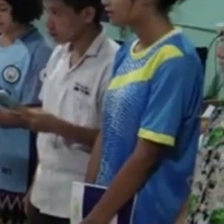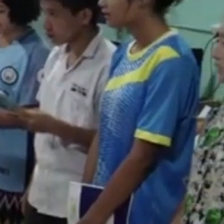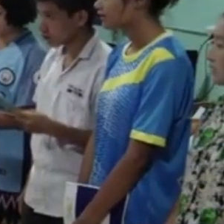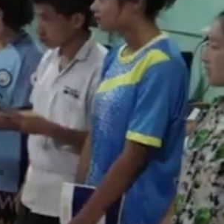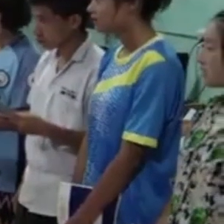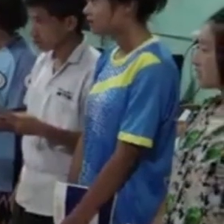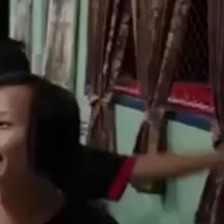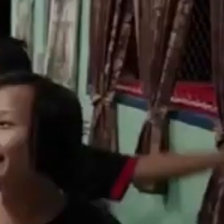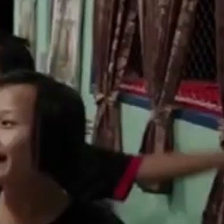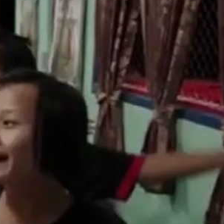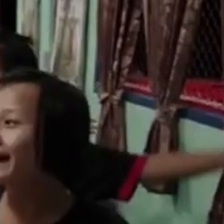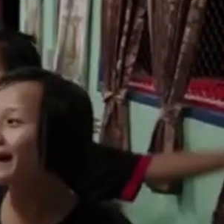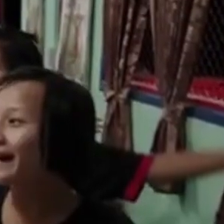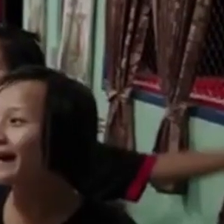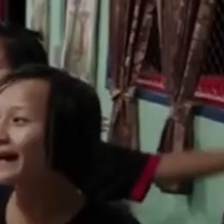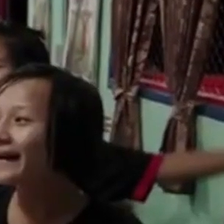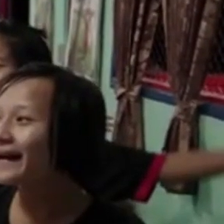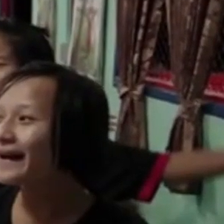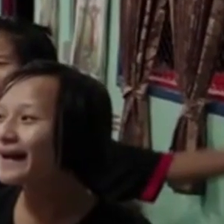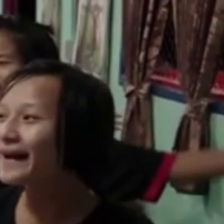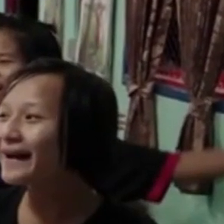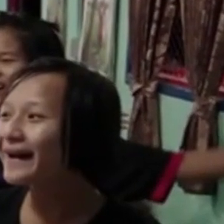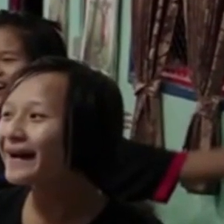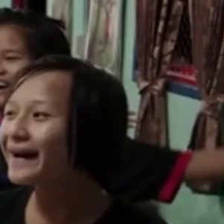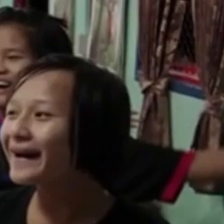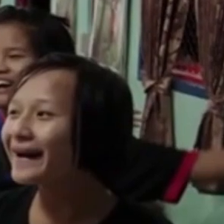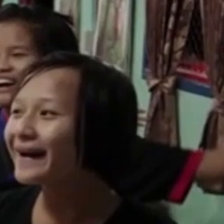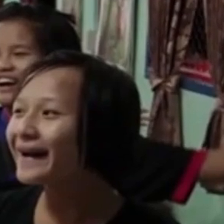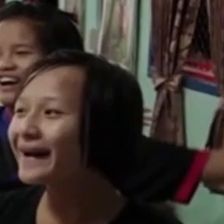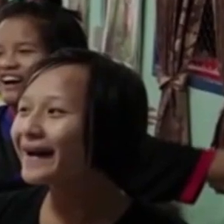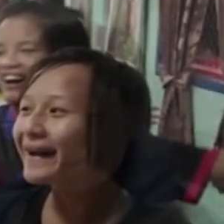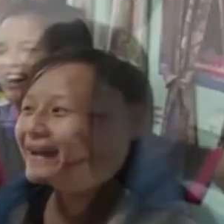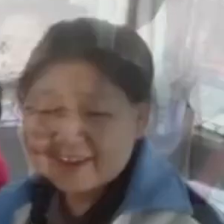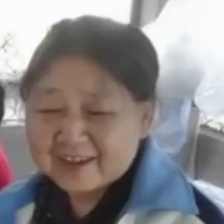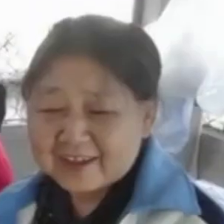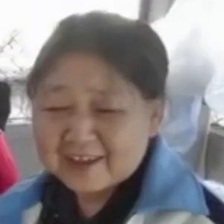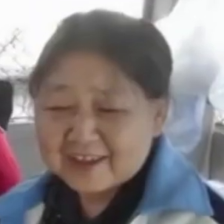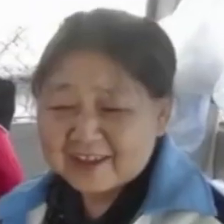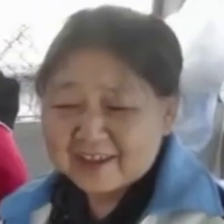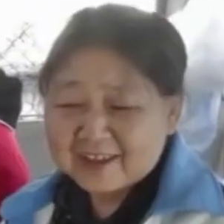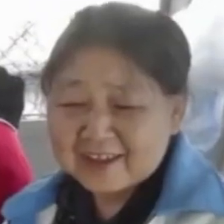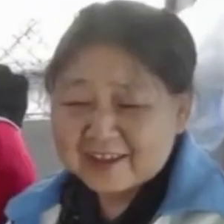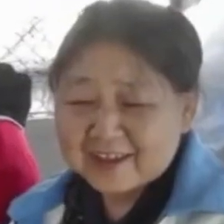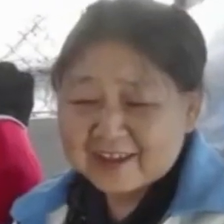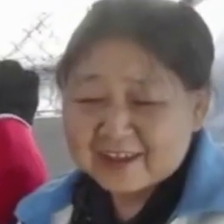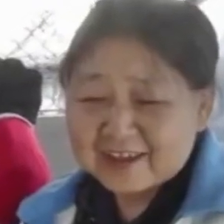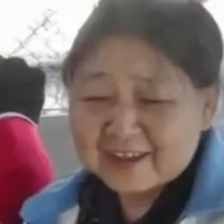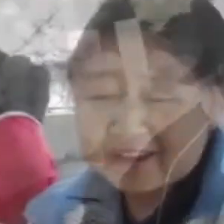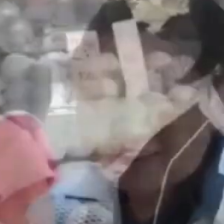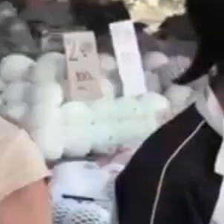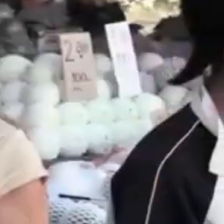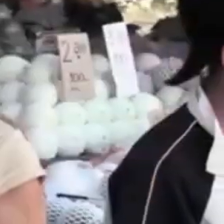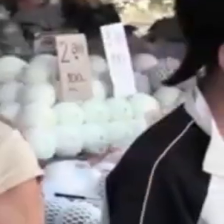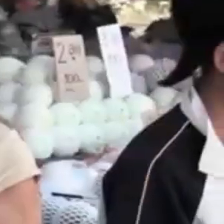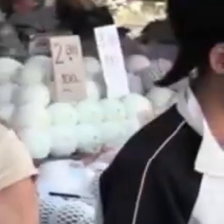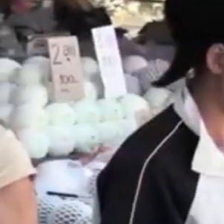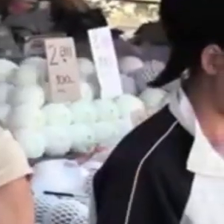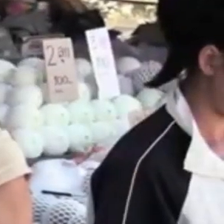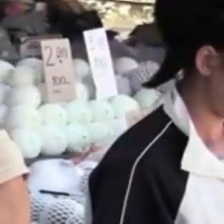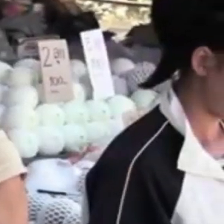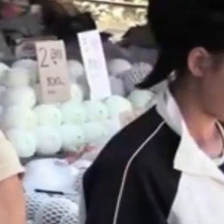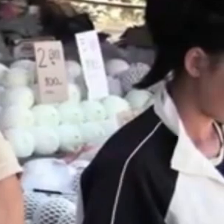working with students opened up opportunities for me to bring out the best in them, challenge them to be a witness for the Lord. Over